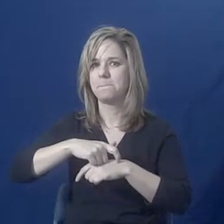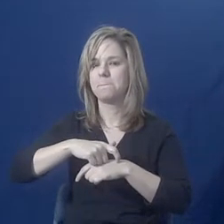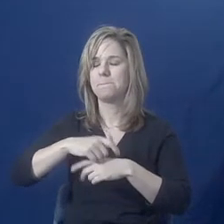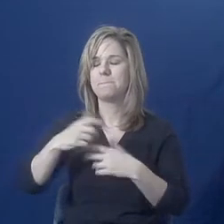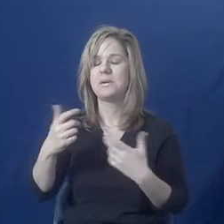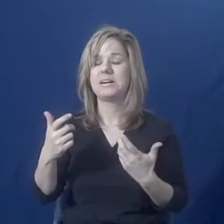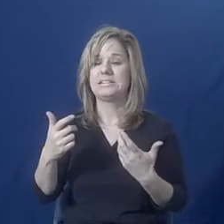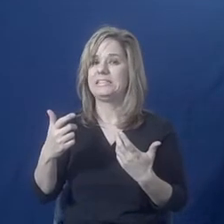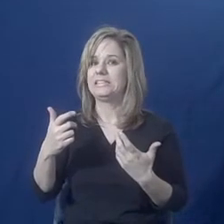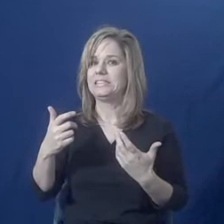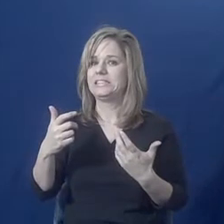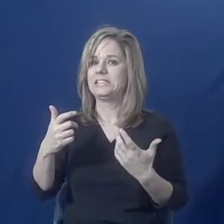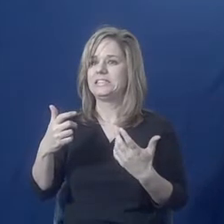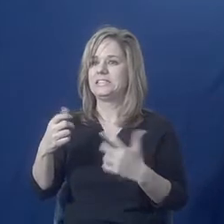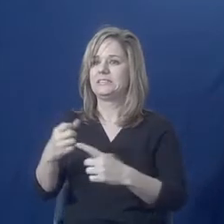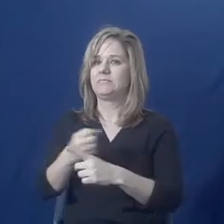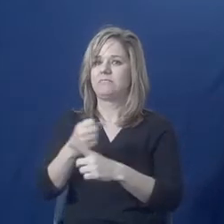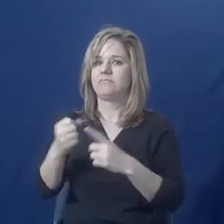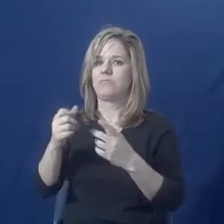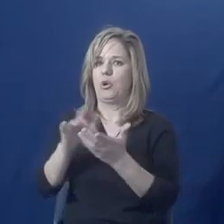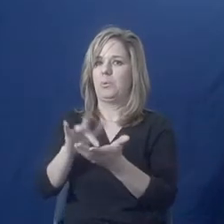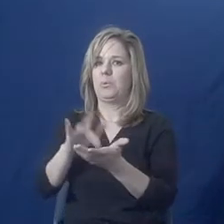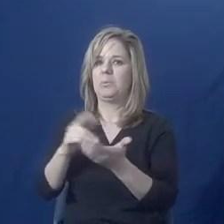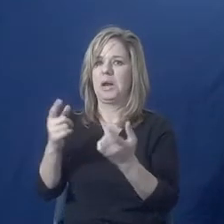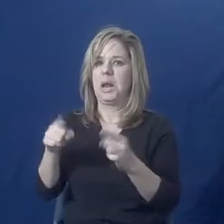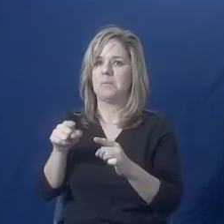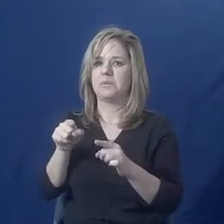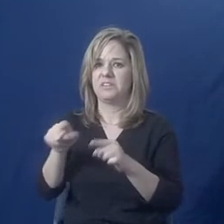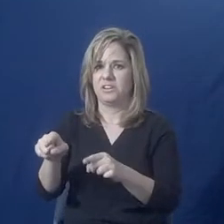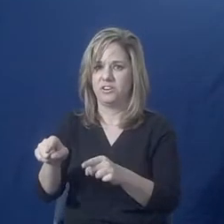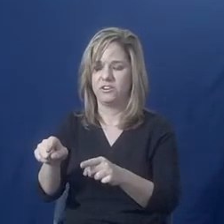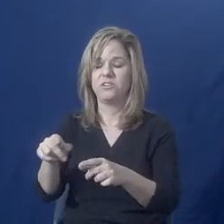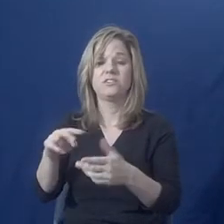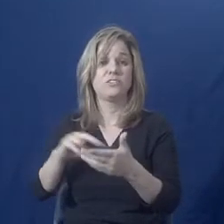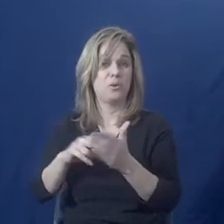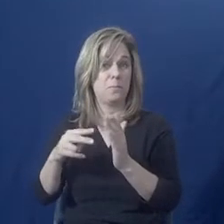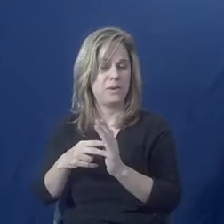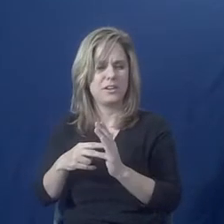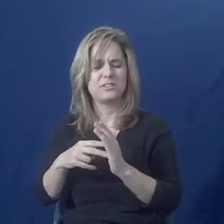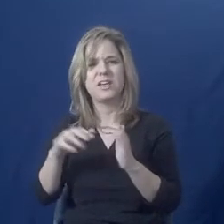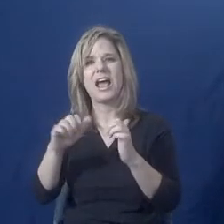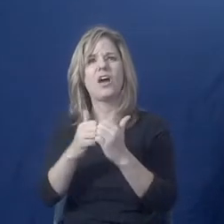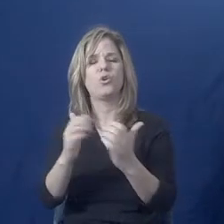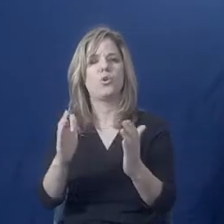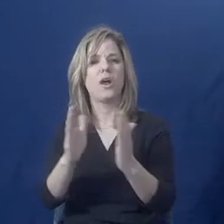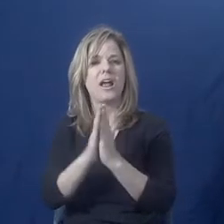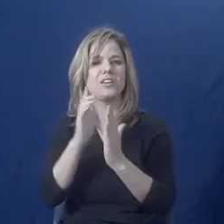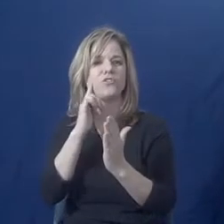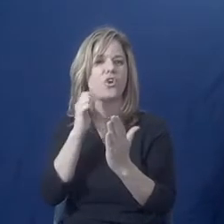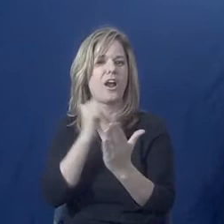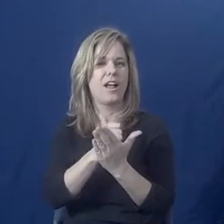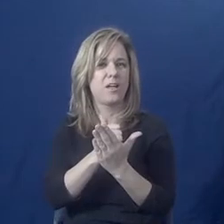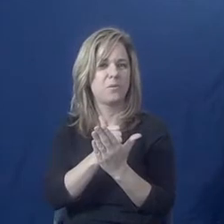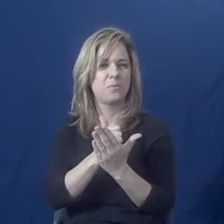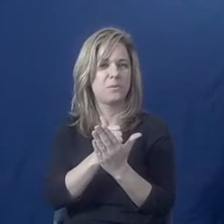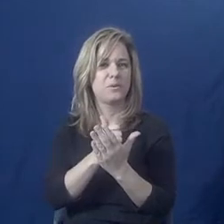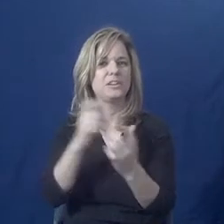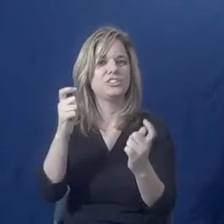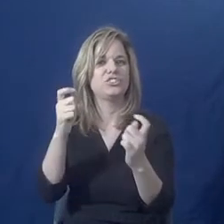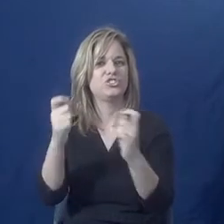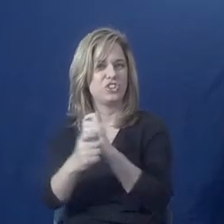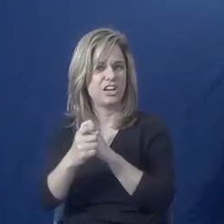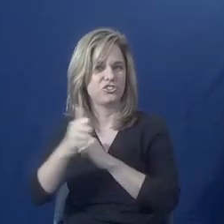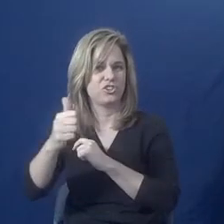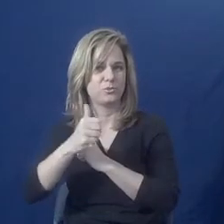So you'd want to try to be able to access assistance and ask for help to change how you're getting transported